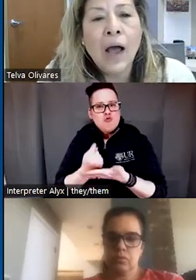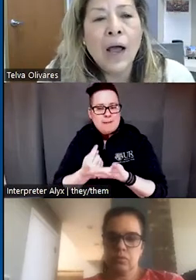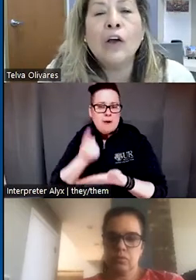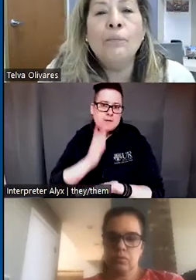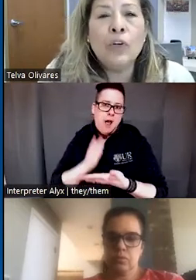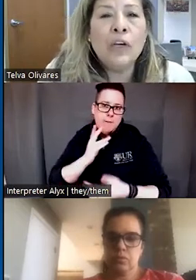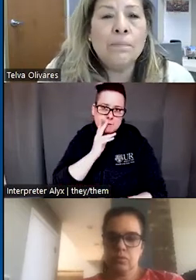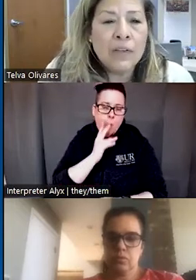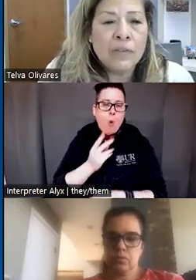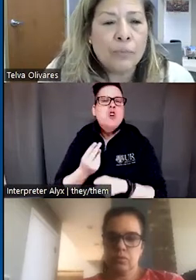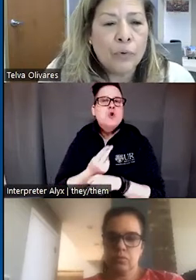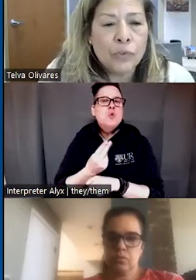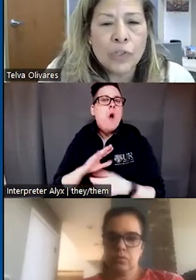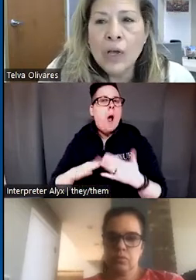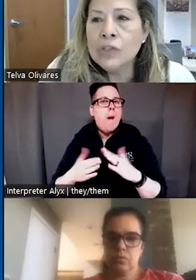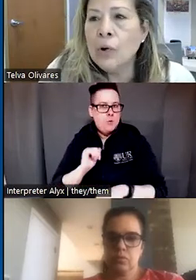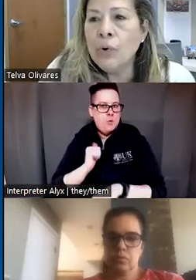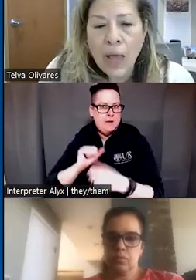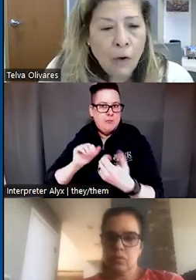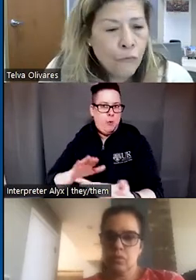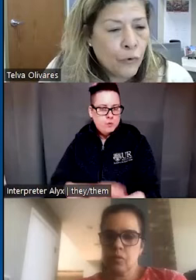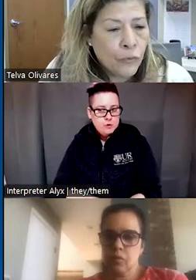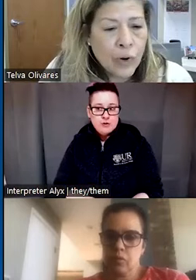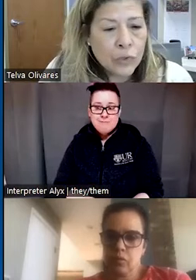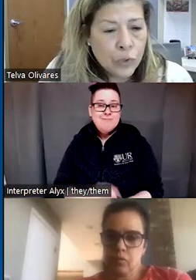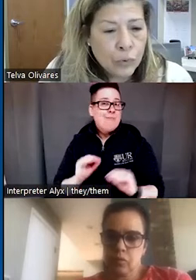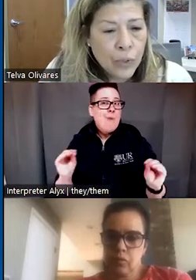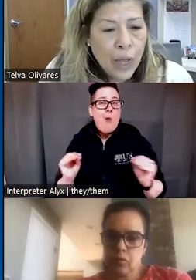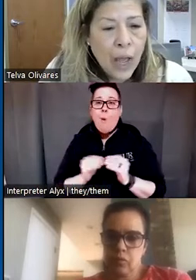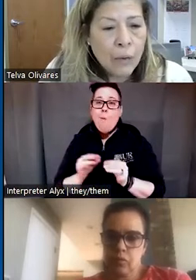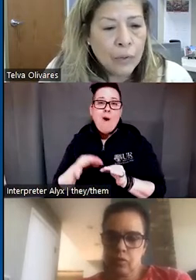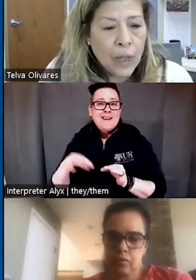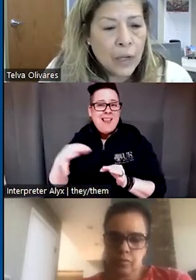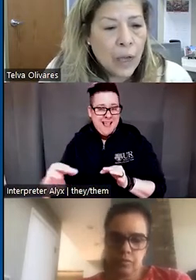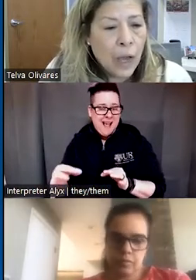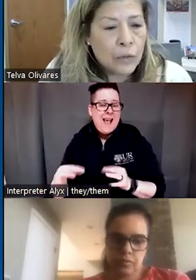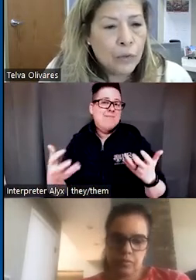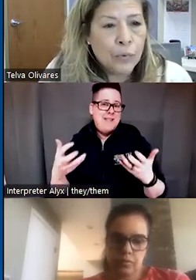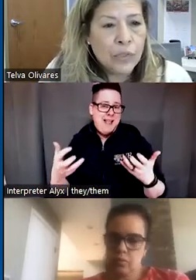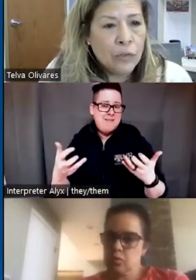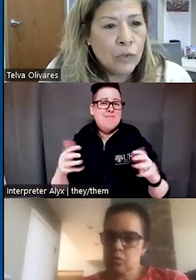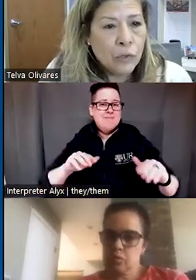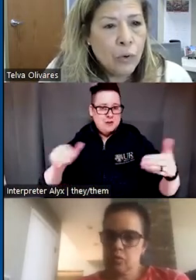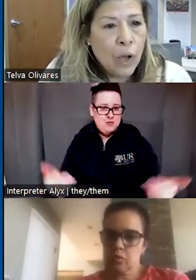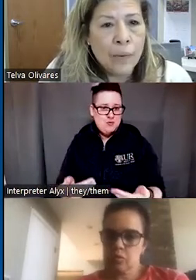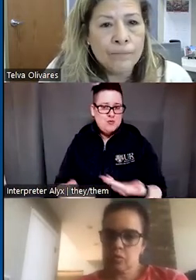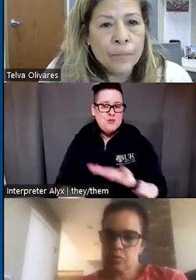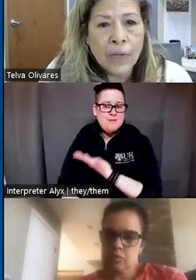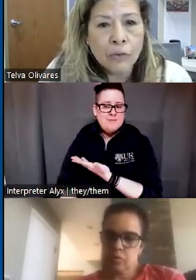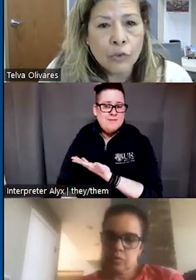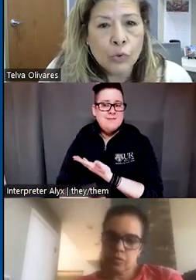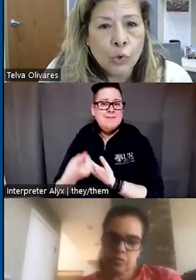a community-based approach. So, without further ado, I would like to present to you